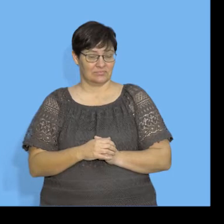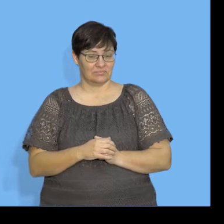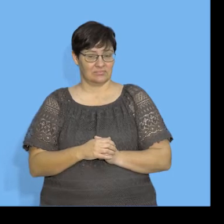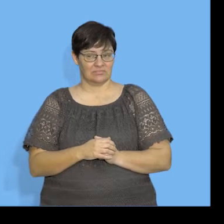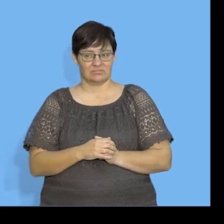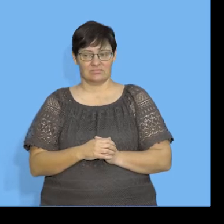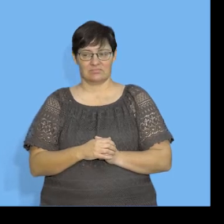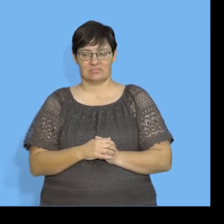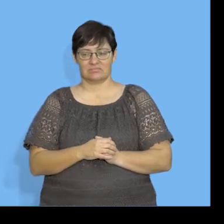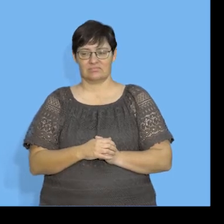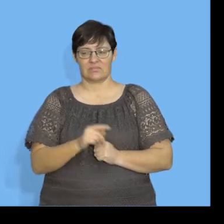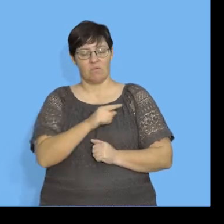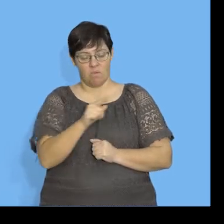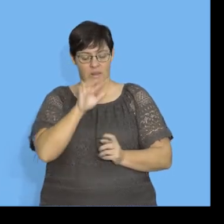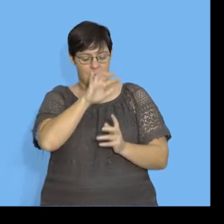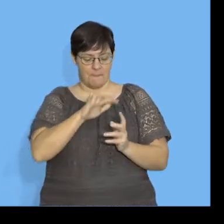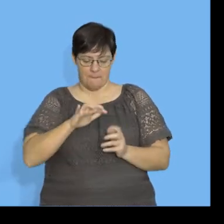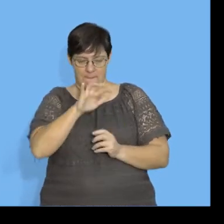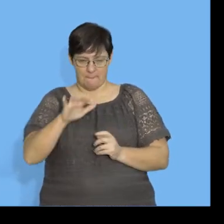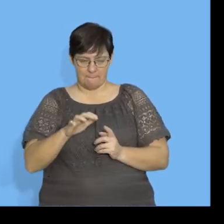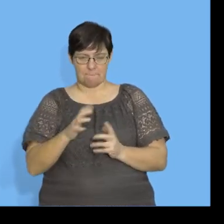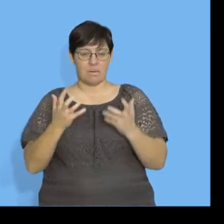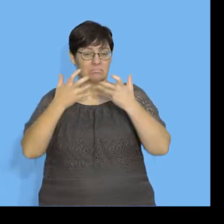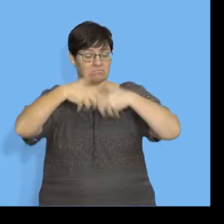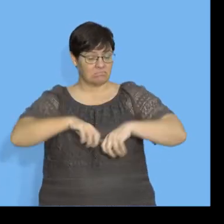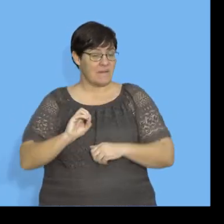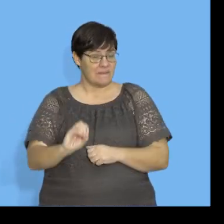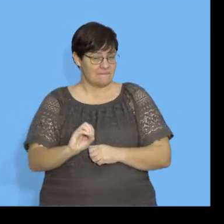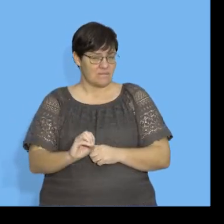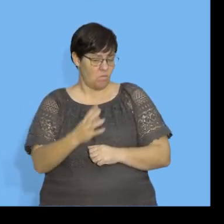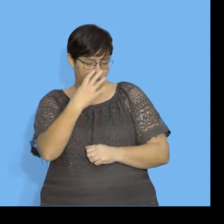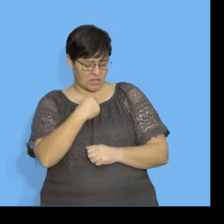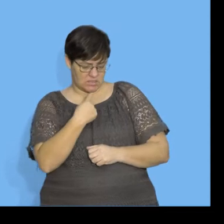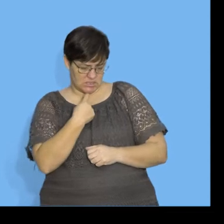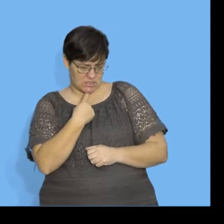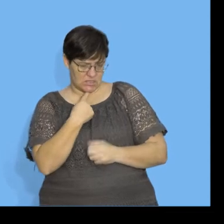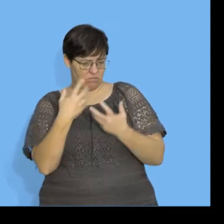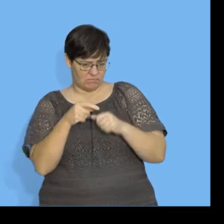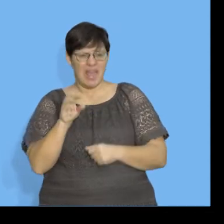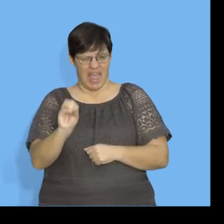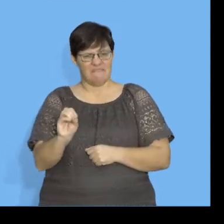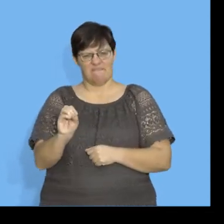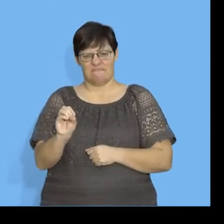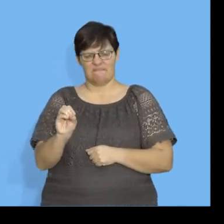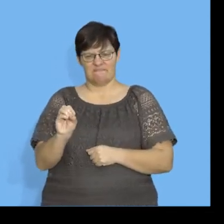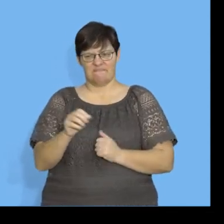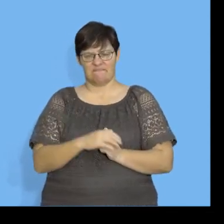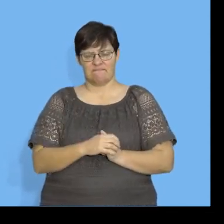We have all the scatterplot given to us. Does a correlation exist? Just ask yourself first. I think it does exist.